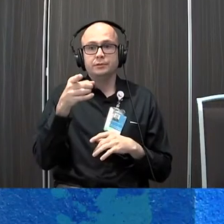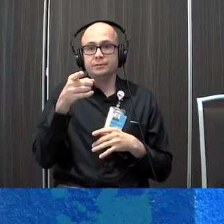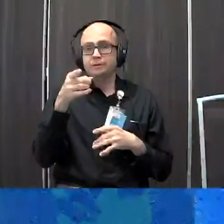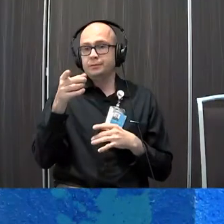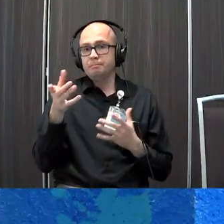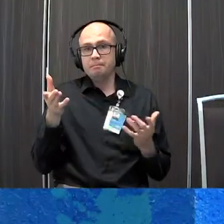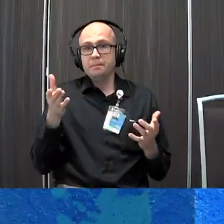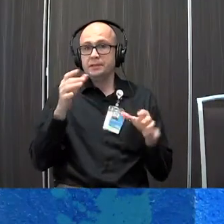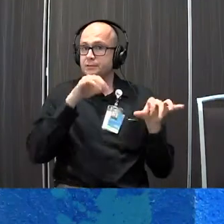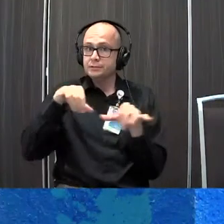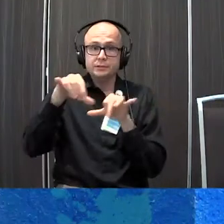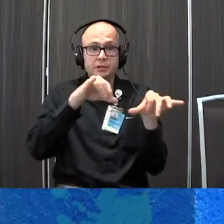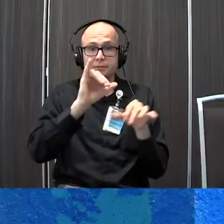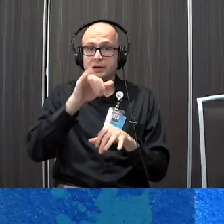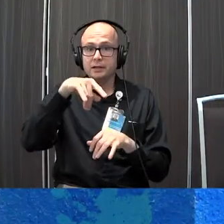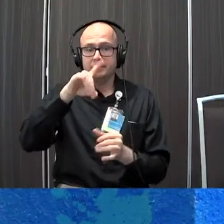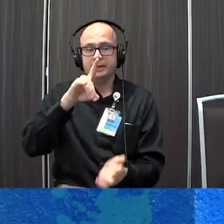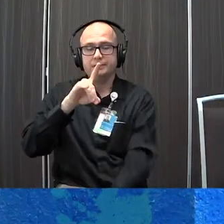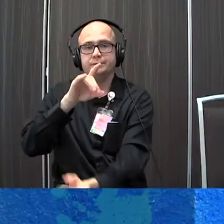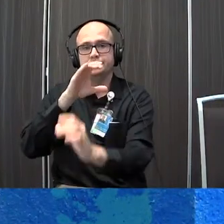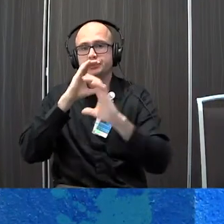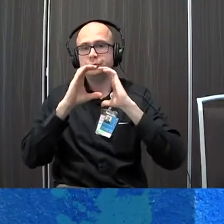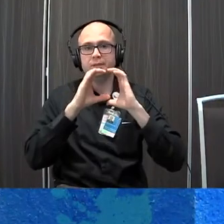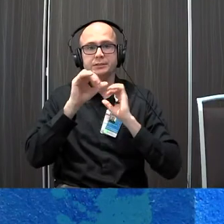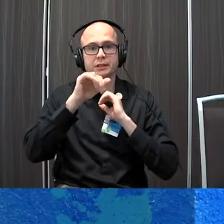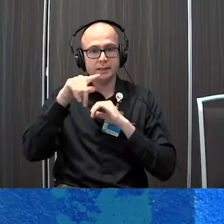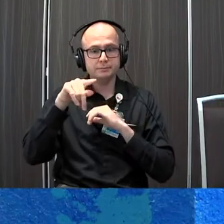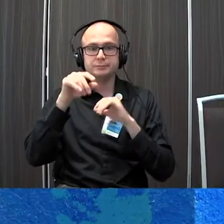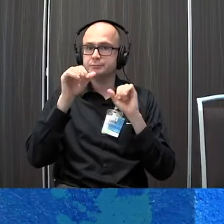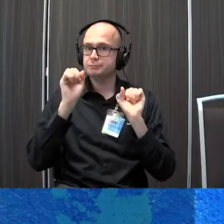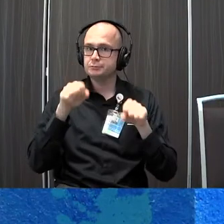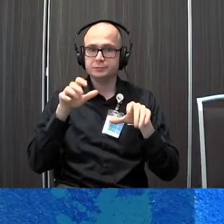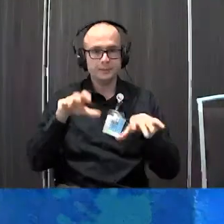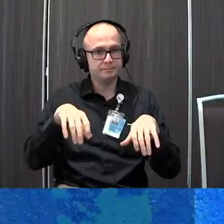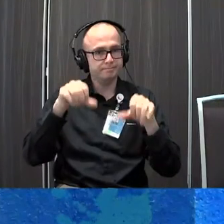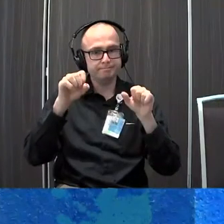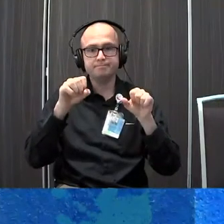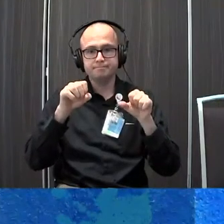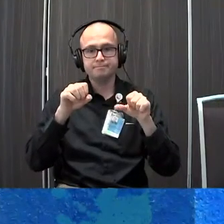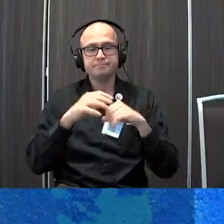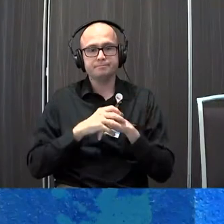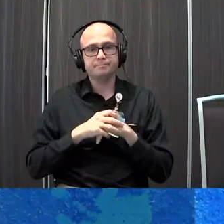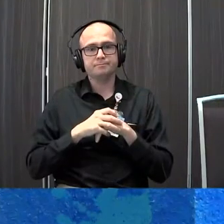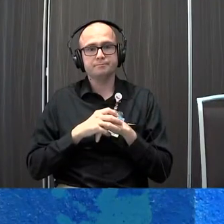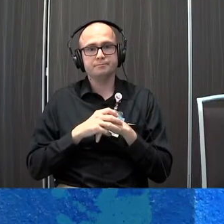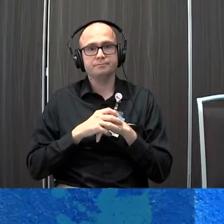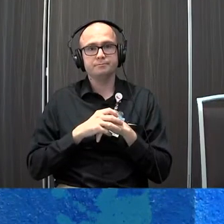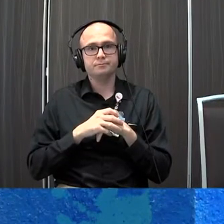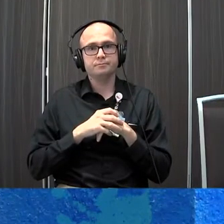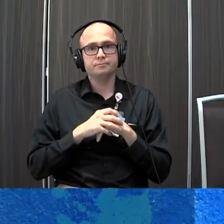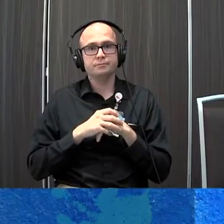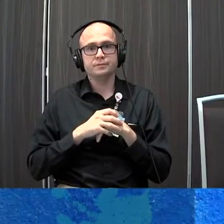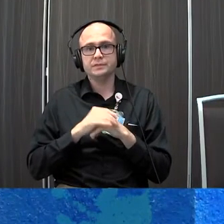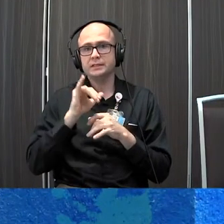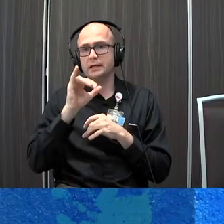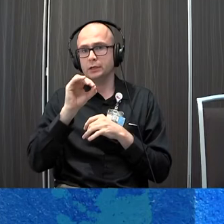some common iPad communication apps that can be utilized on the